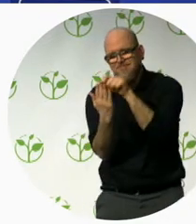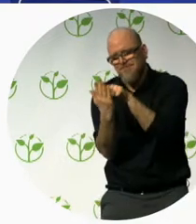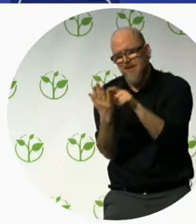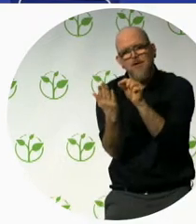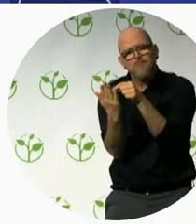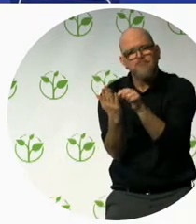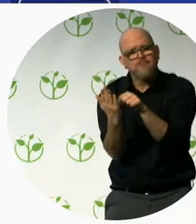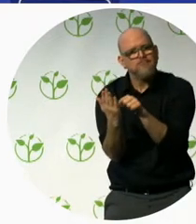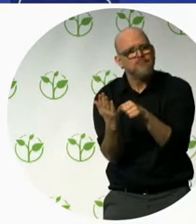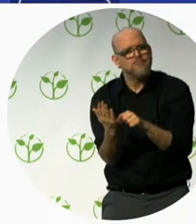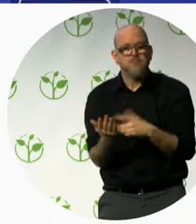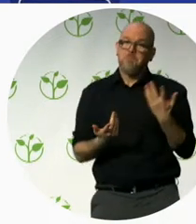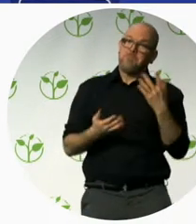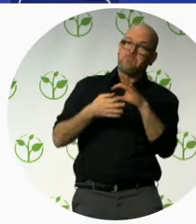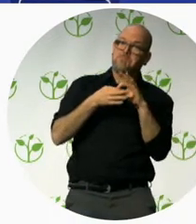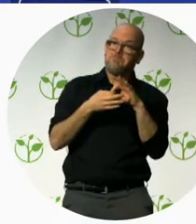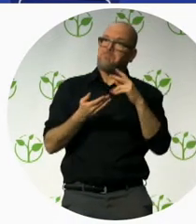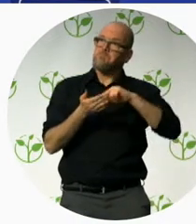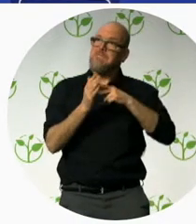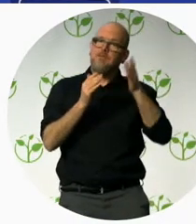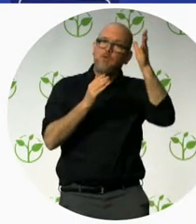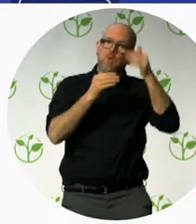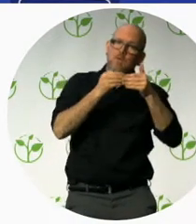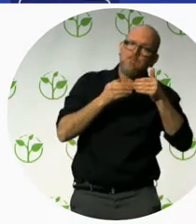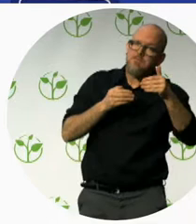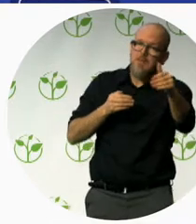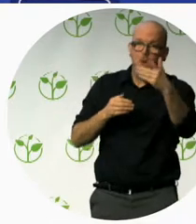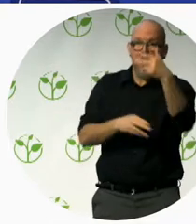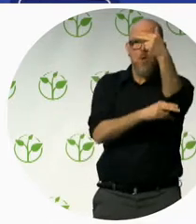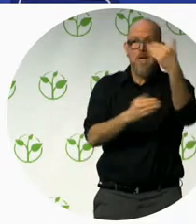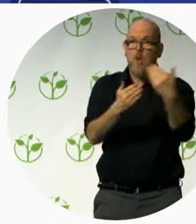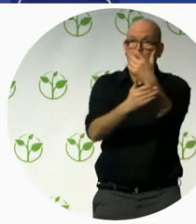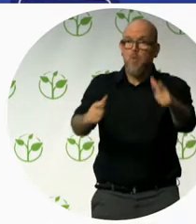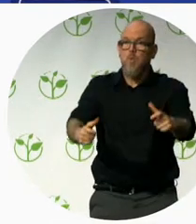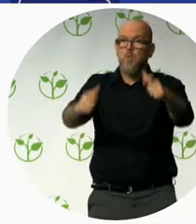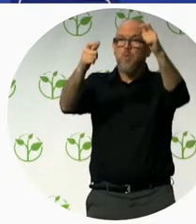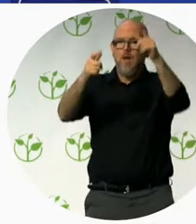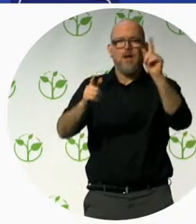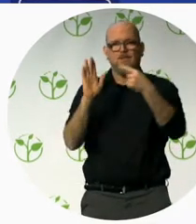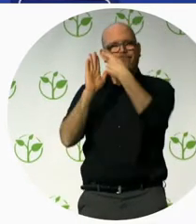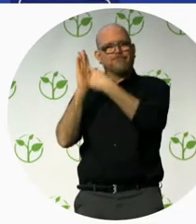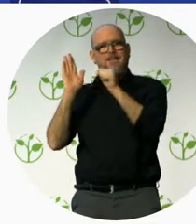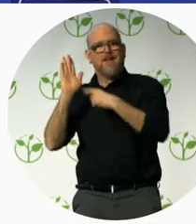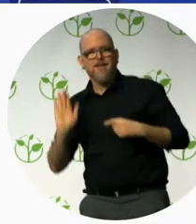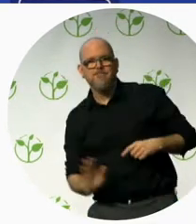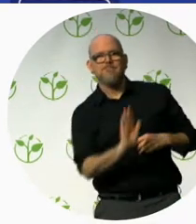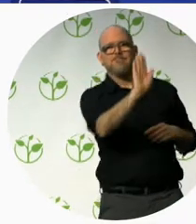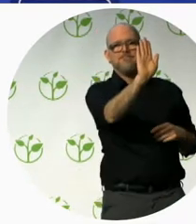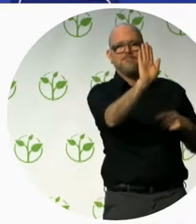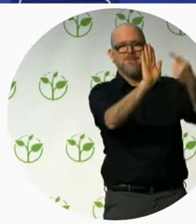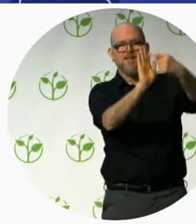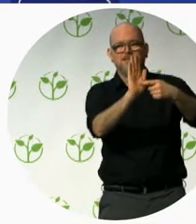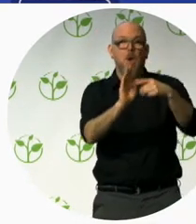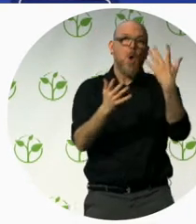build new hotels. And that could be the more expensive thing that we do in renovation or building new hotels, because then it doesn't cost any more money.